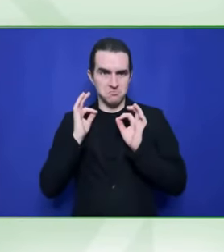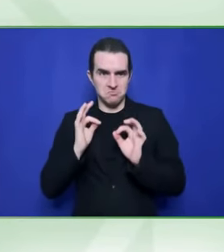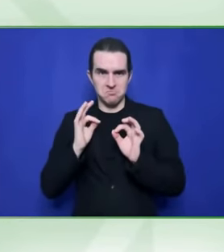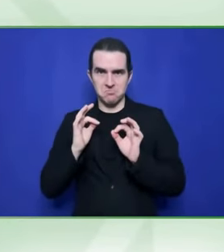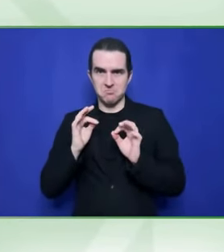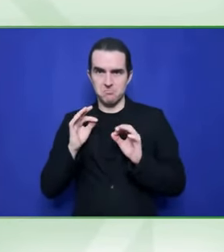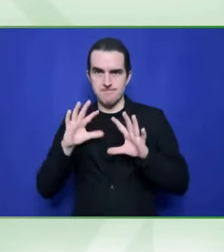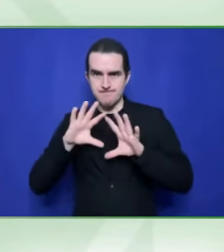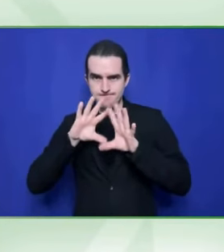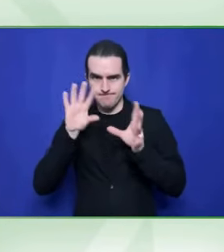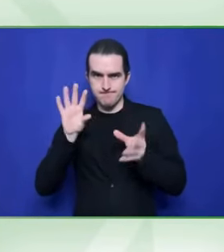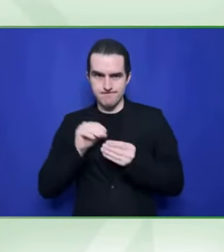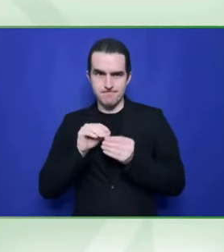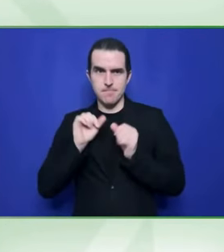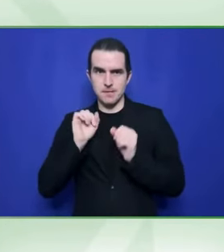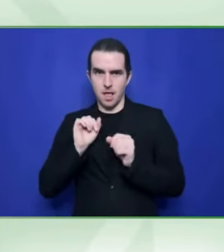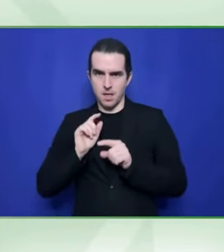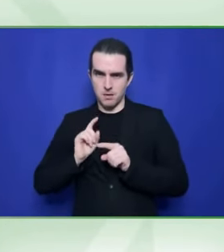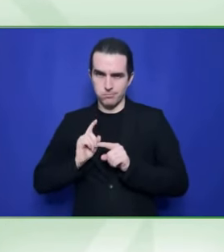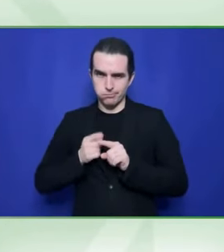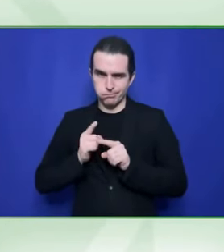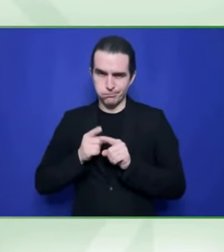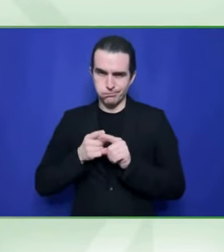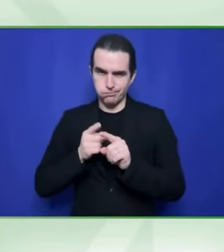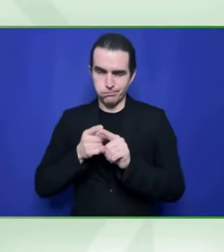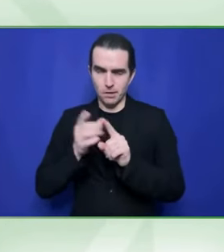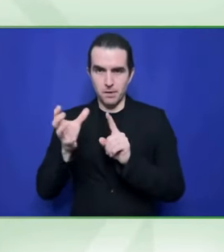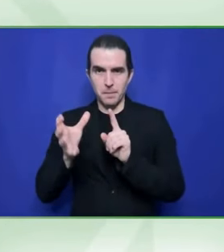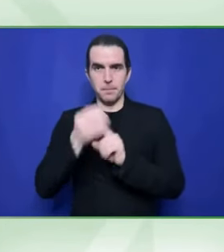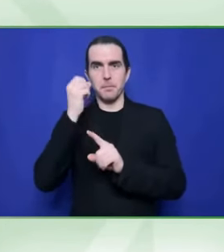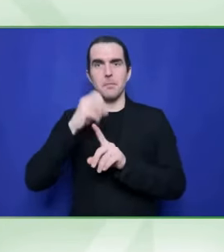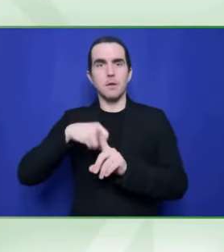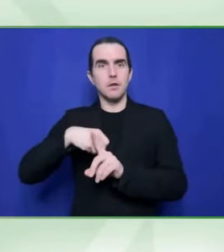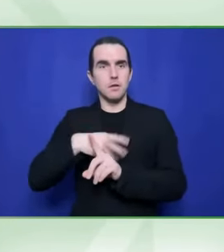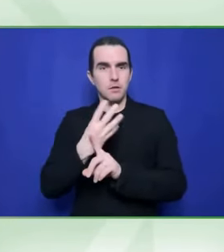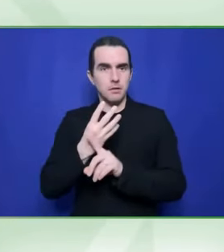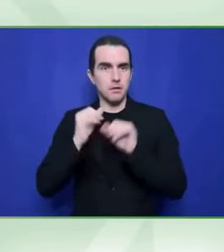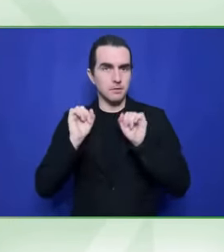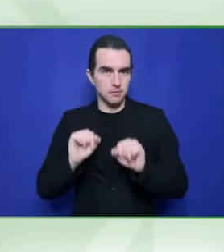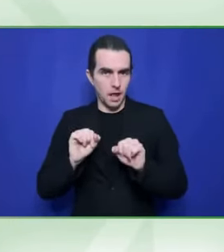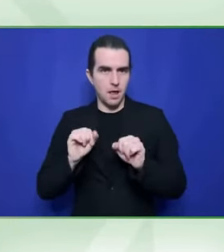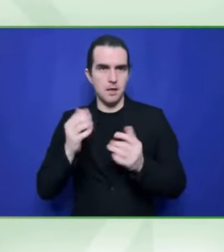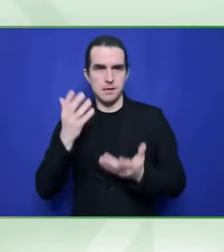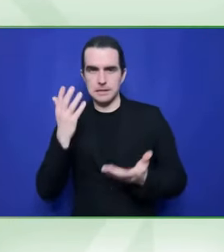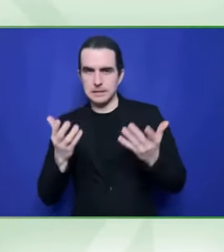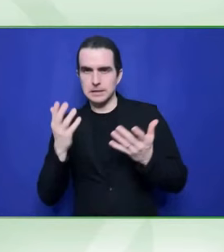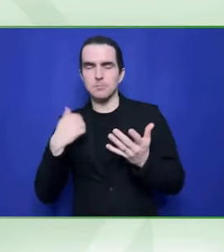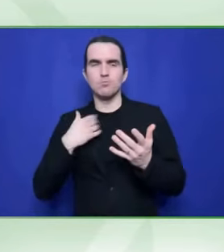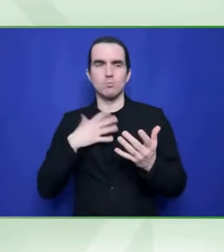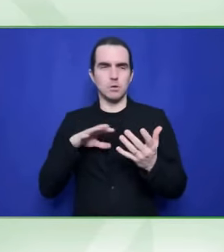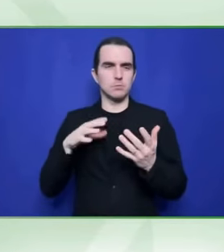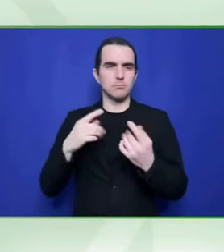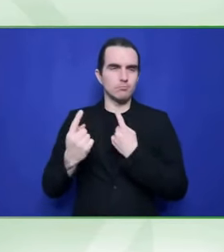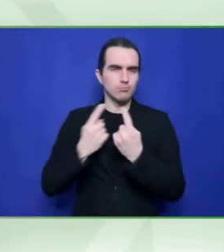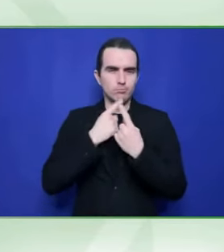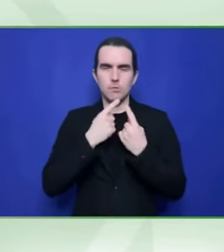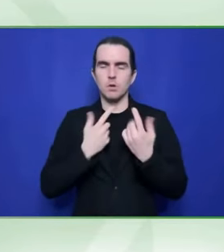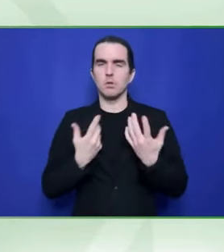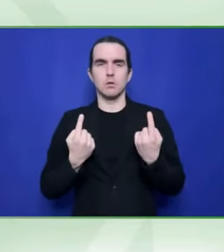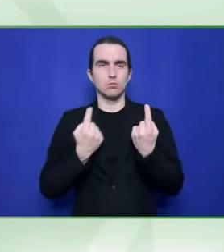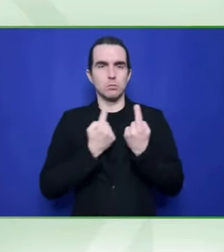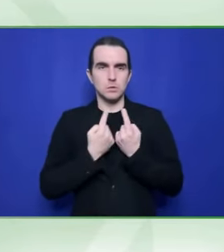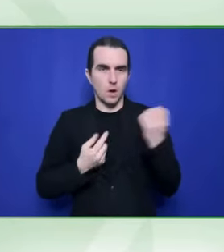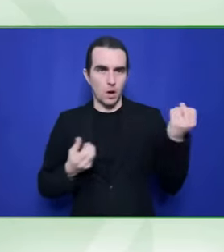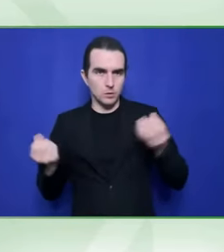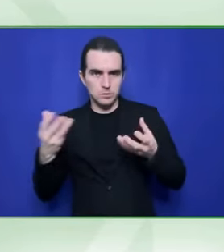each of you say, you know, almost as a report card, you know, where do we stand in terms of the disability inclusion aspects of the